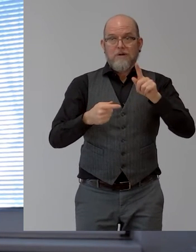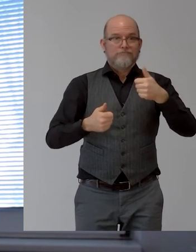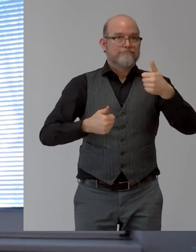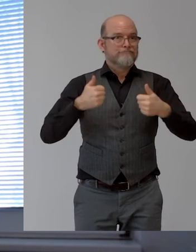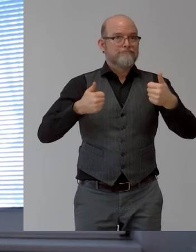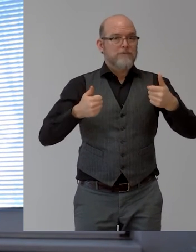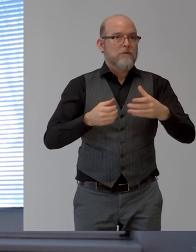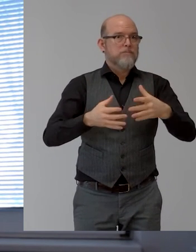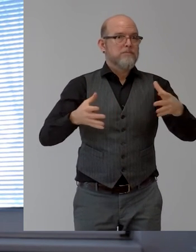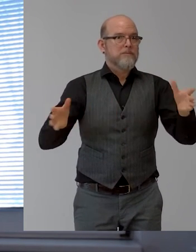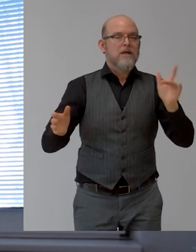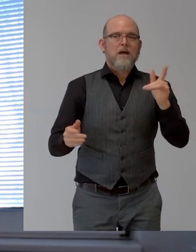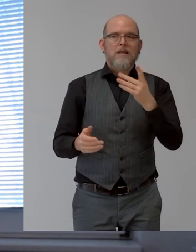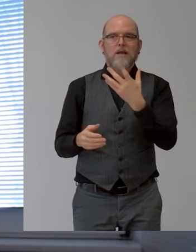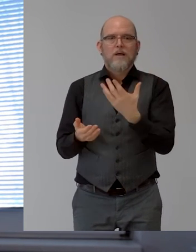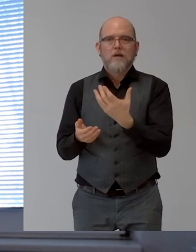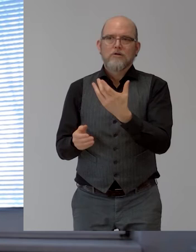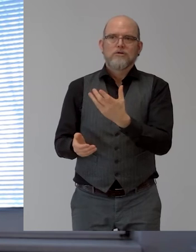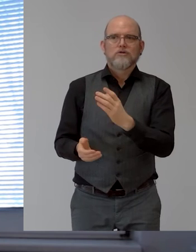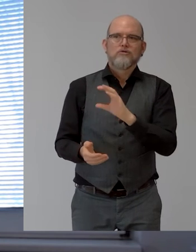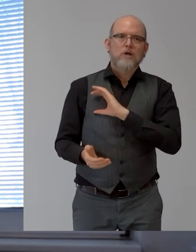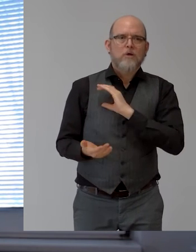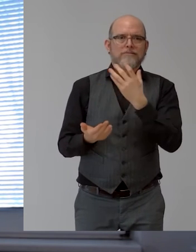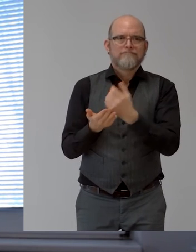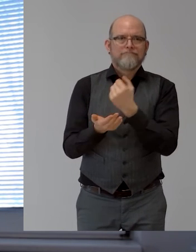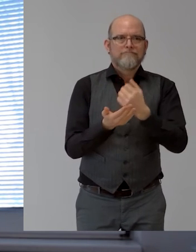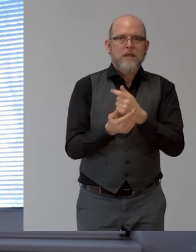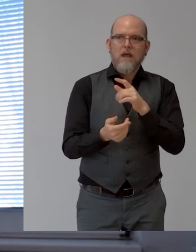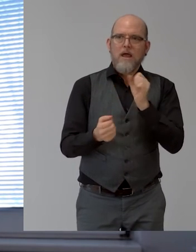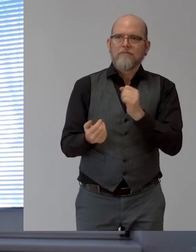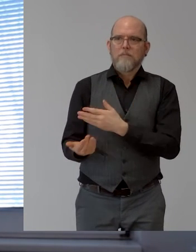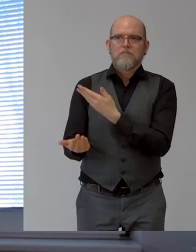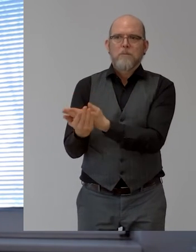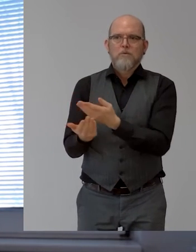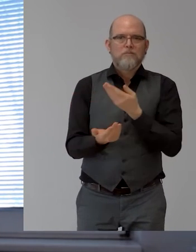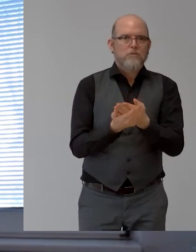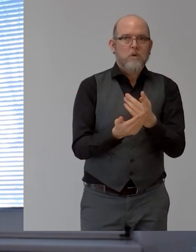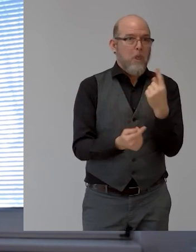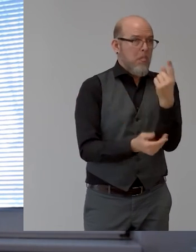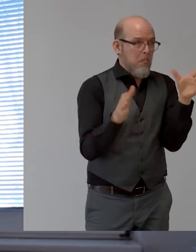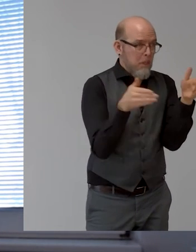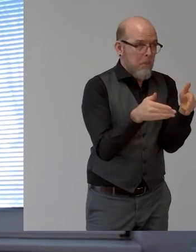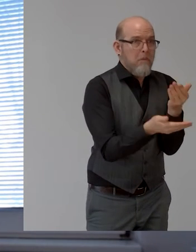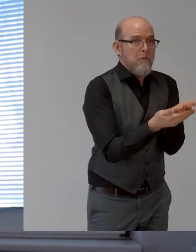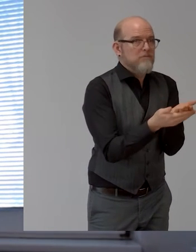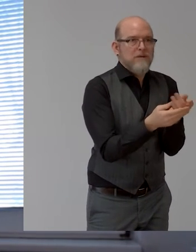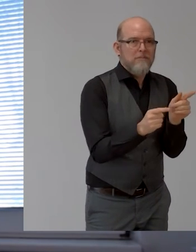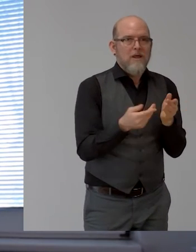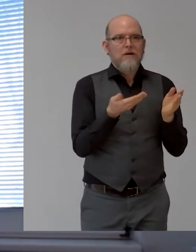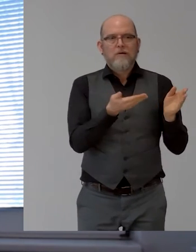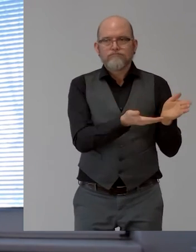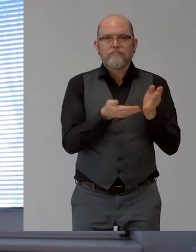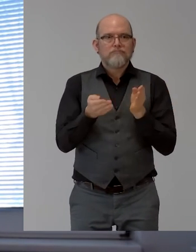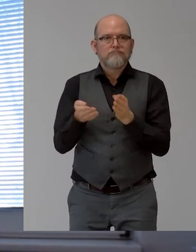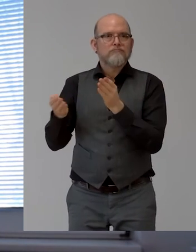there's also, we see that in countries where there has been a stronger history of